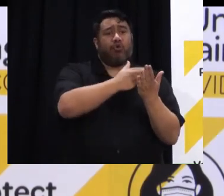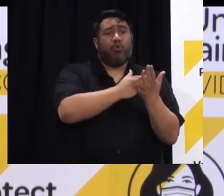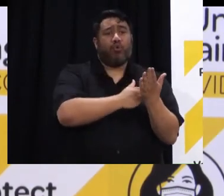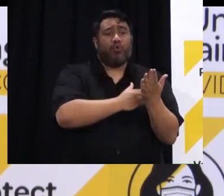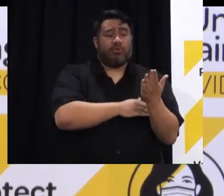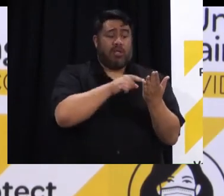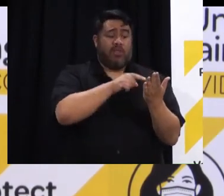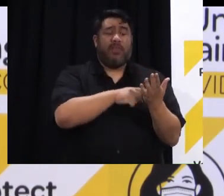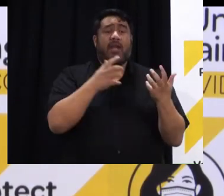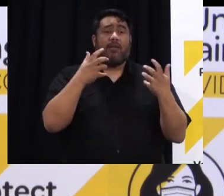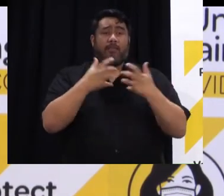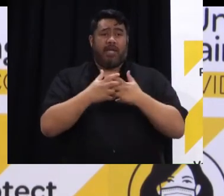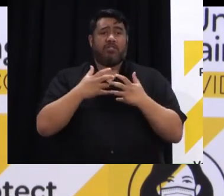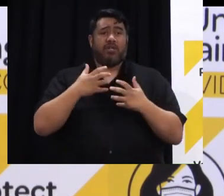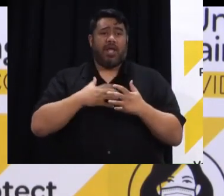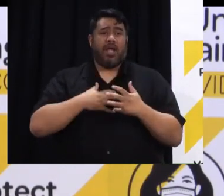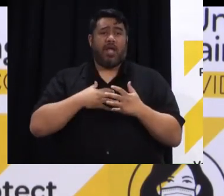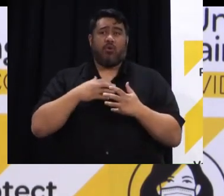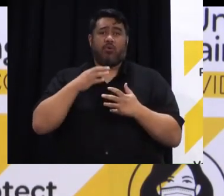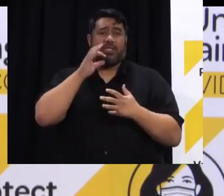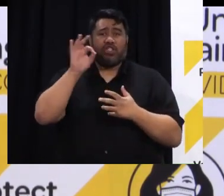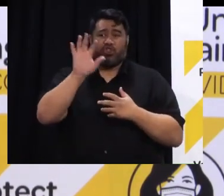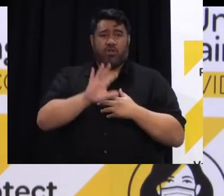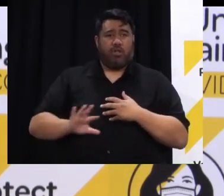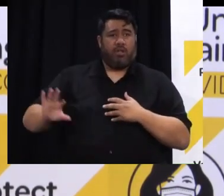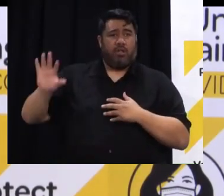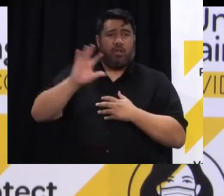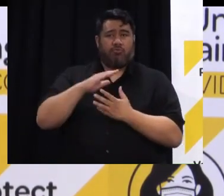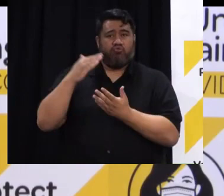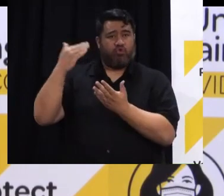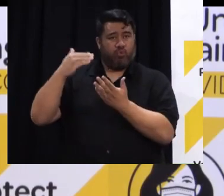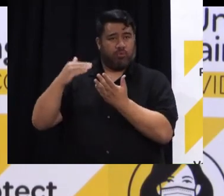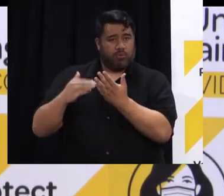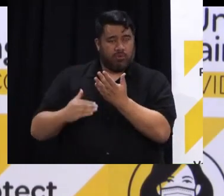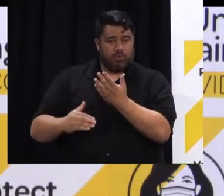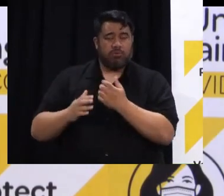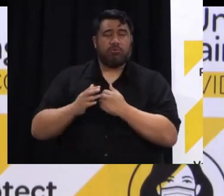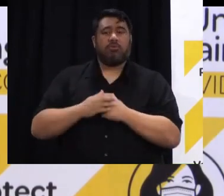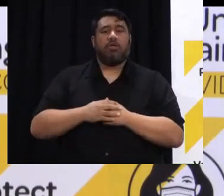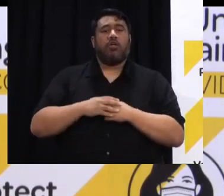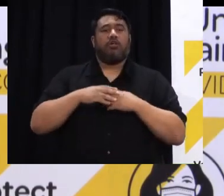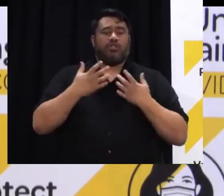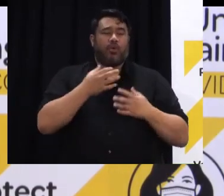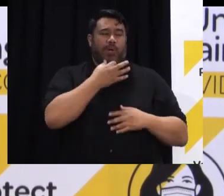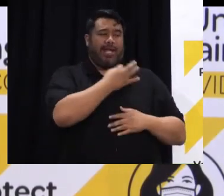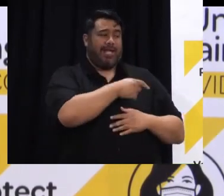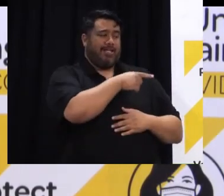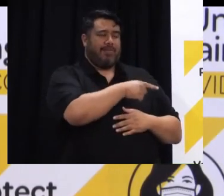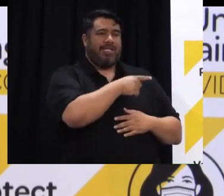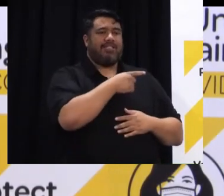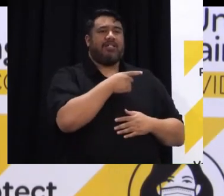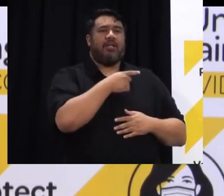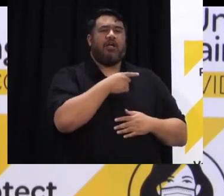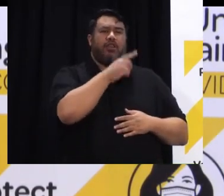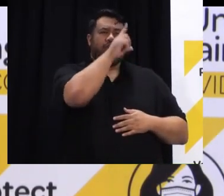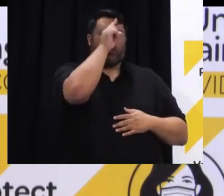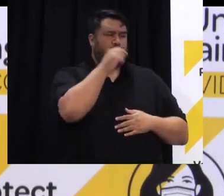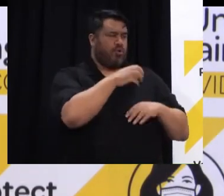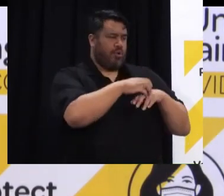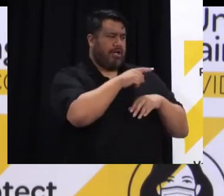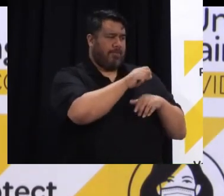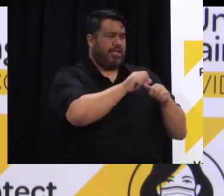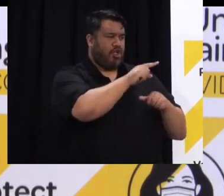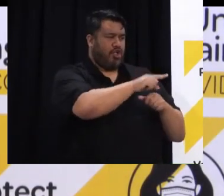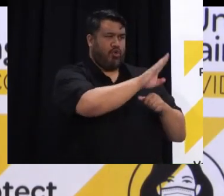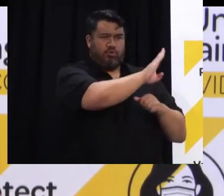and we've encouraged and I think they're proceeding to the NZNO to engage with the DHB to resolve the concerns and issues they had.